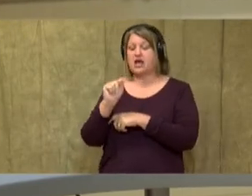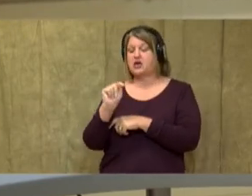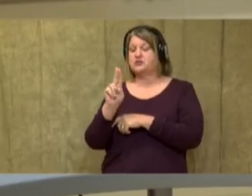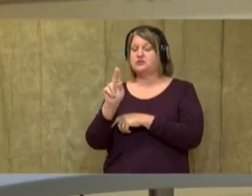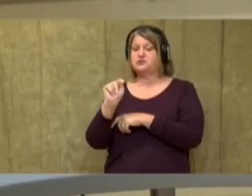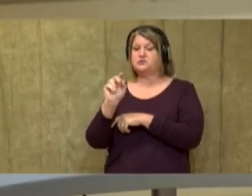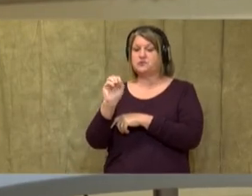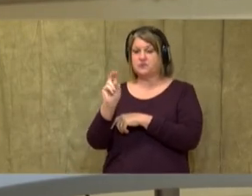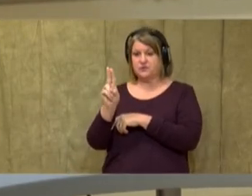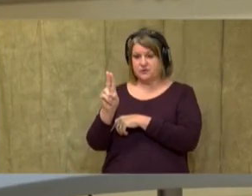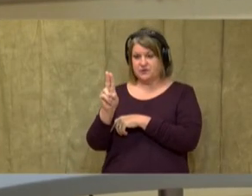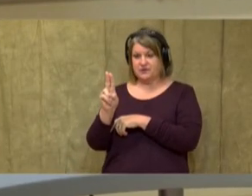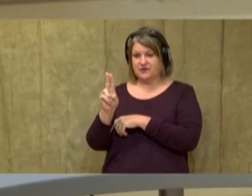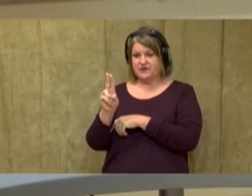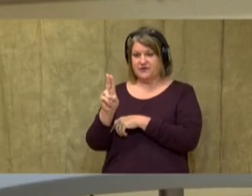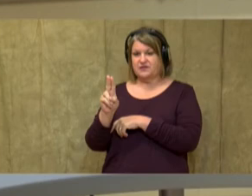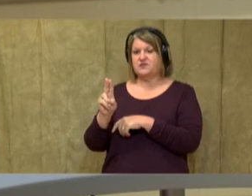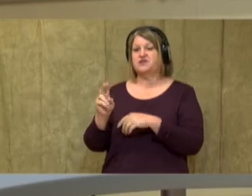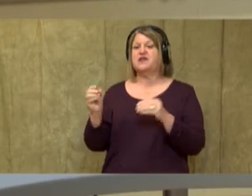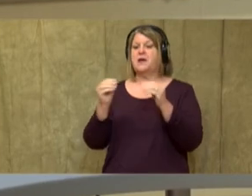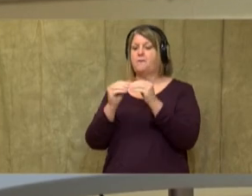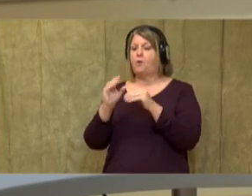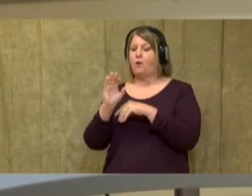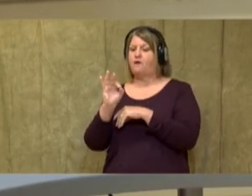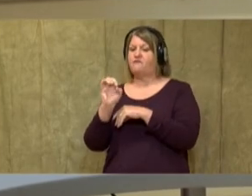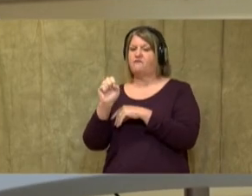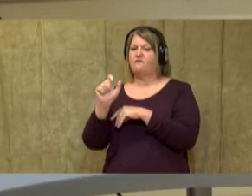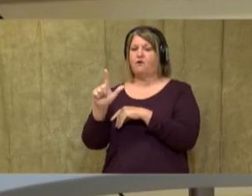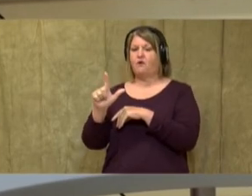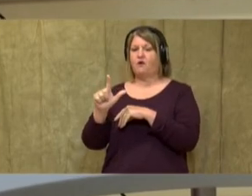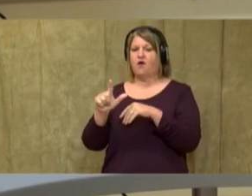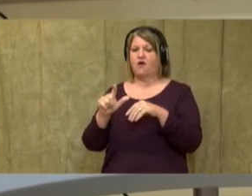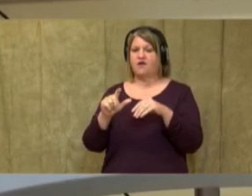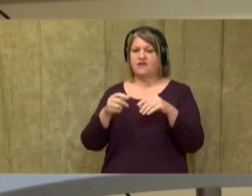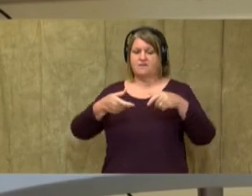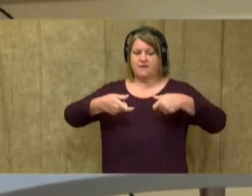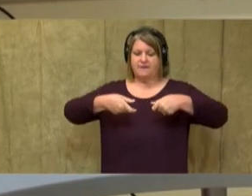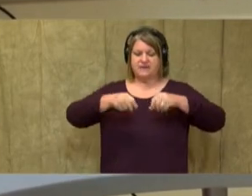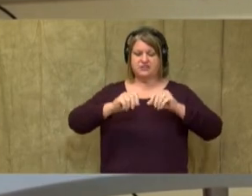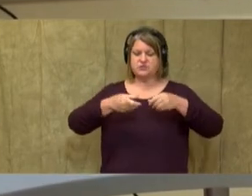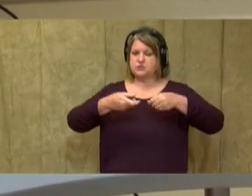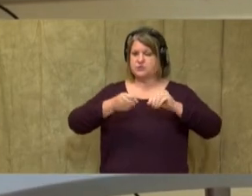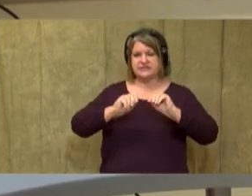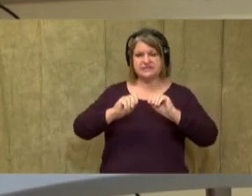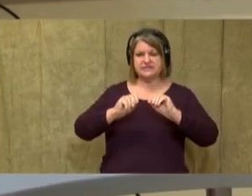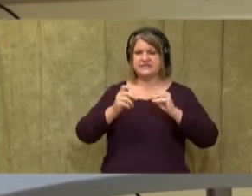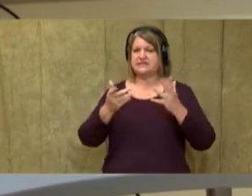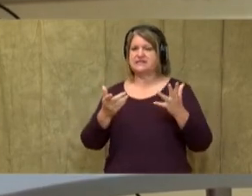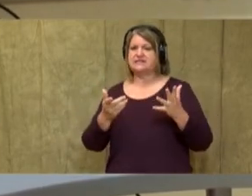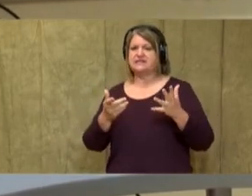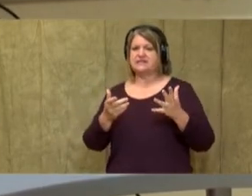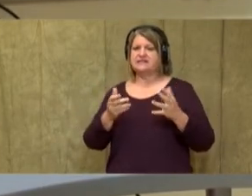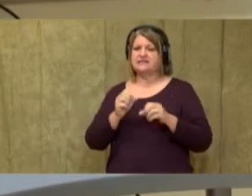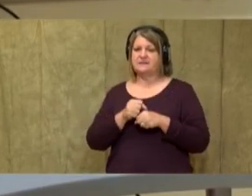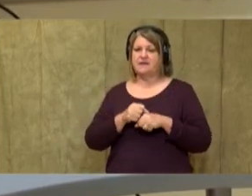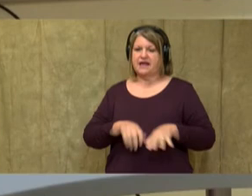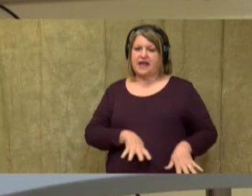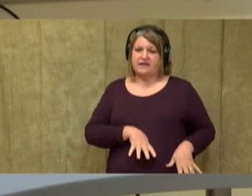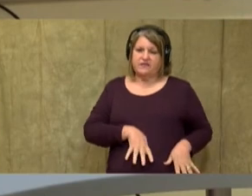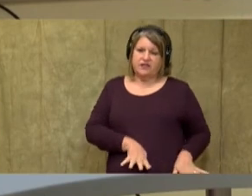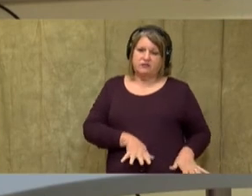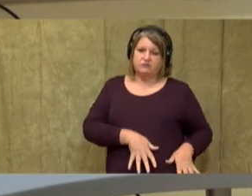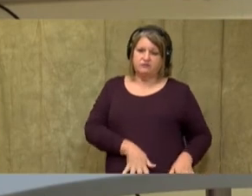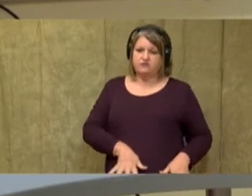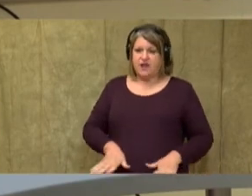of aluminum foil and maybe crumple it up, twist it, however you want to make like a little dress